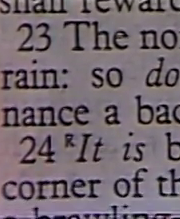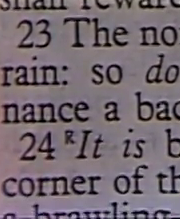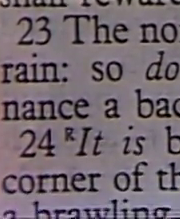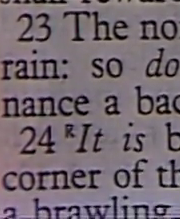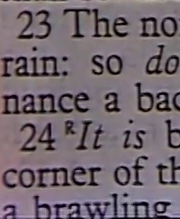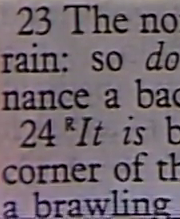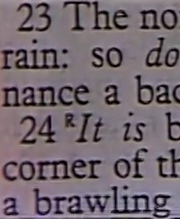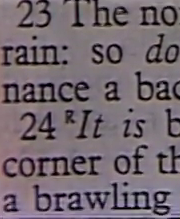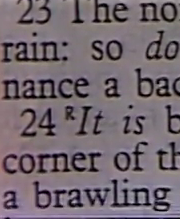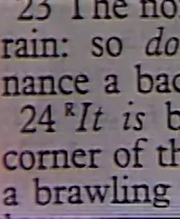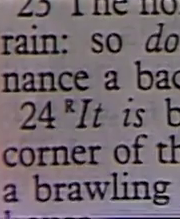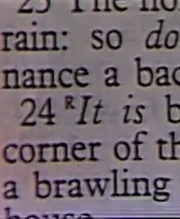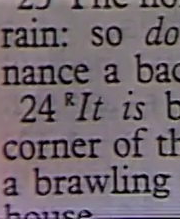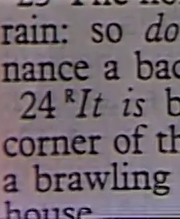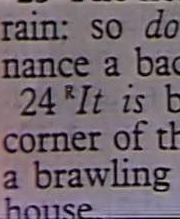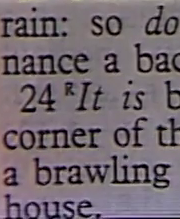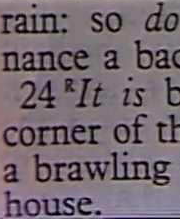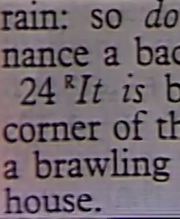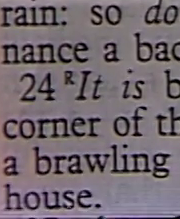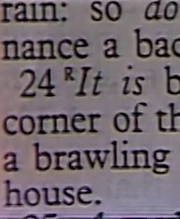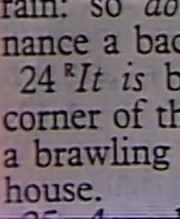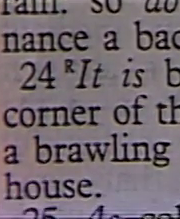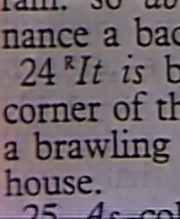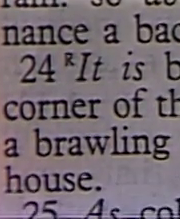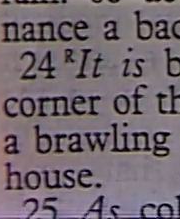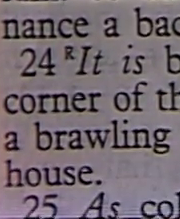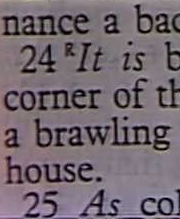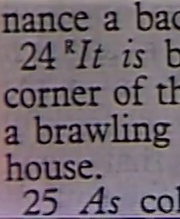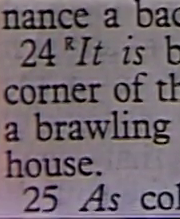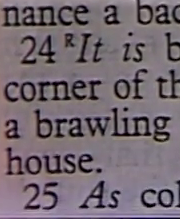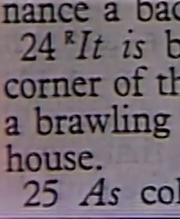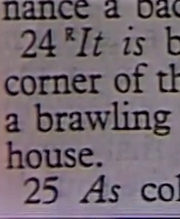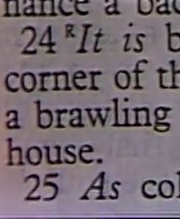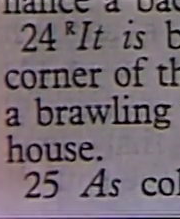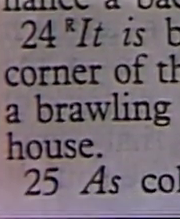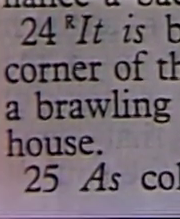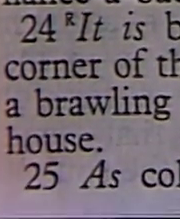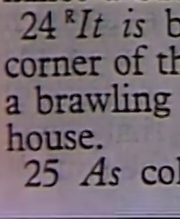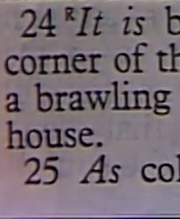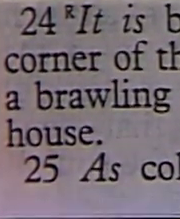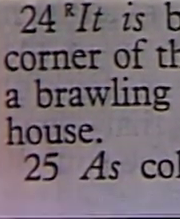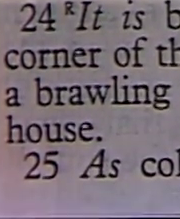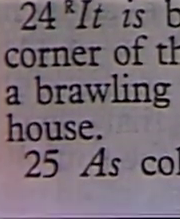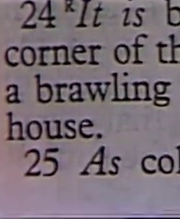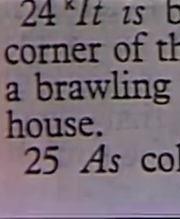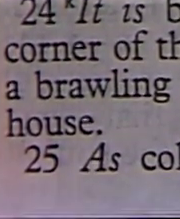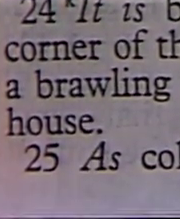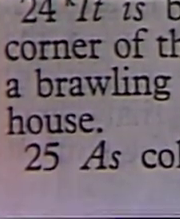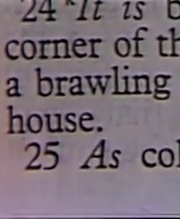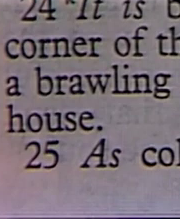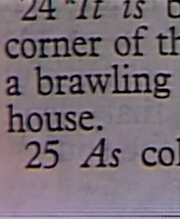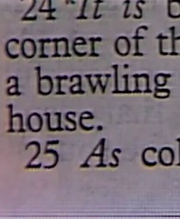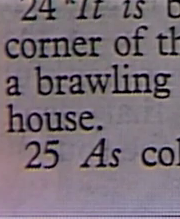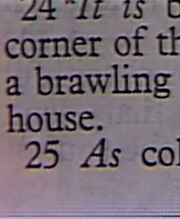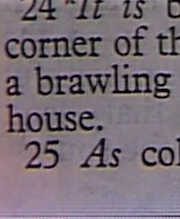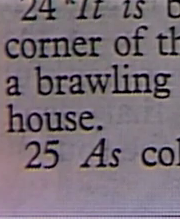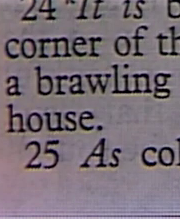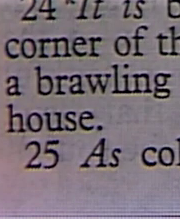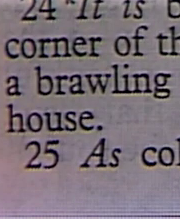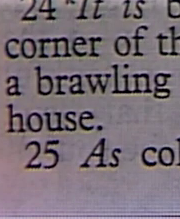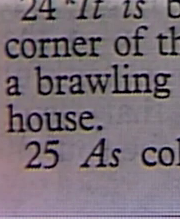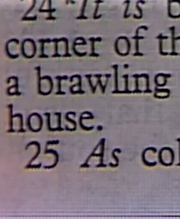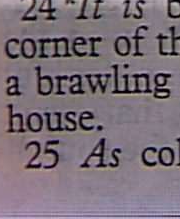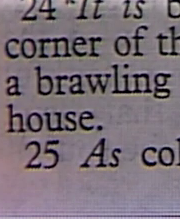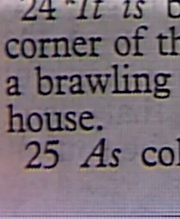And the Lord shall reward thee The north wind driveth away rain So doth an angry countenance a